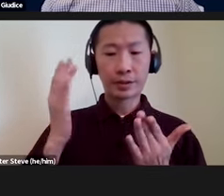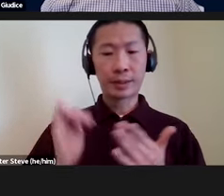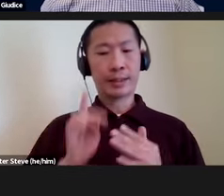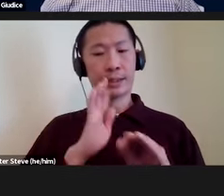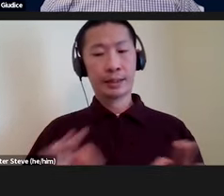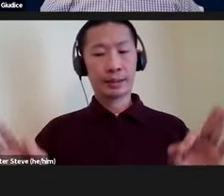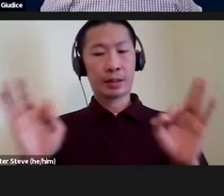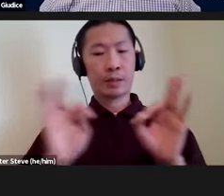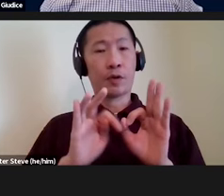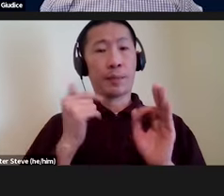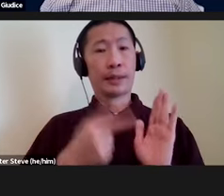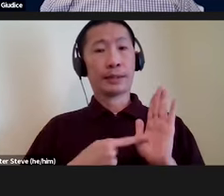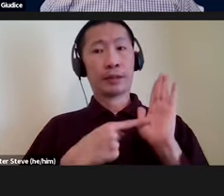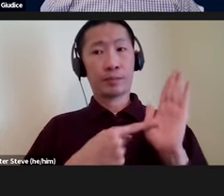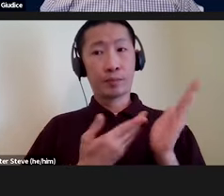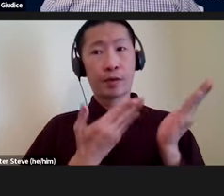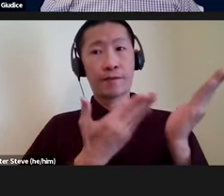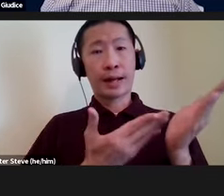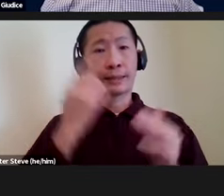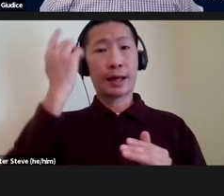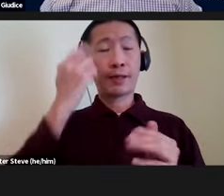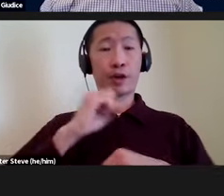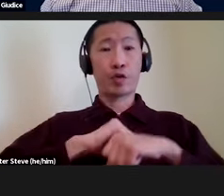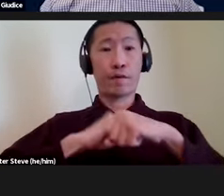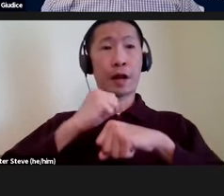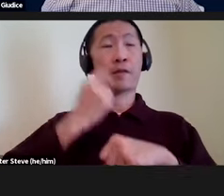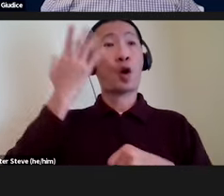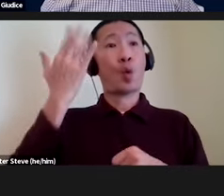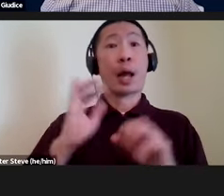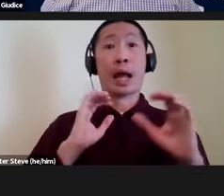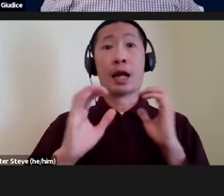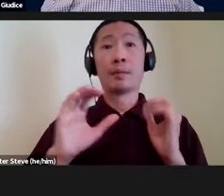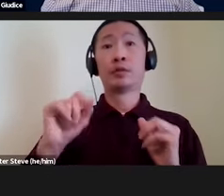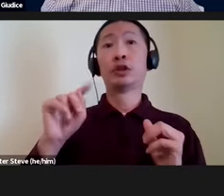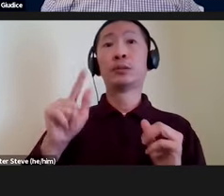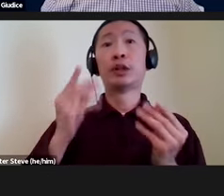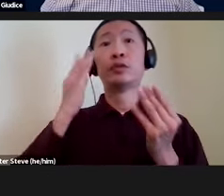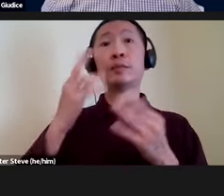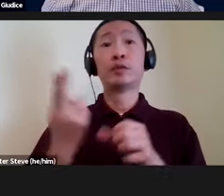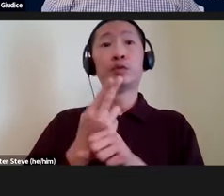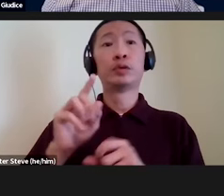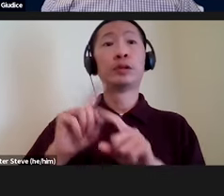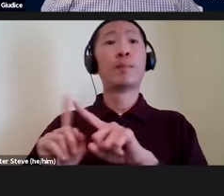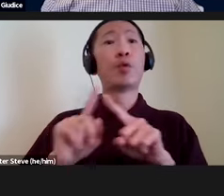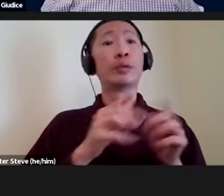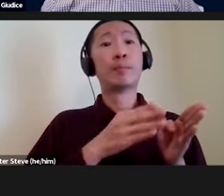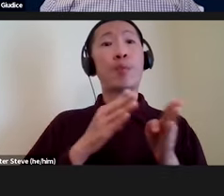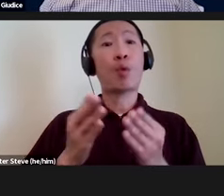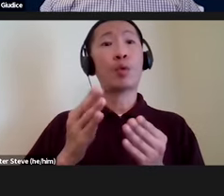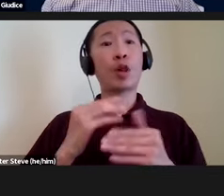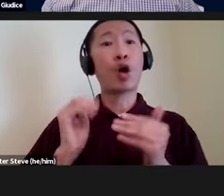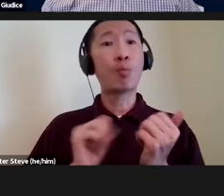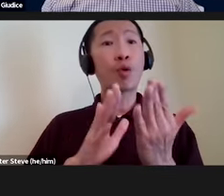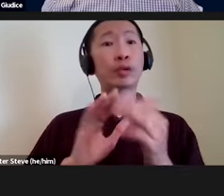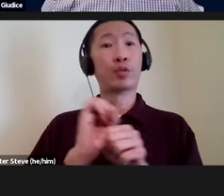because it provides a theoretical framework for why communicating spatial information using multimodal approaches works for